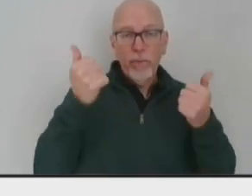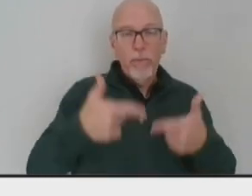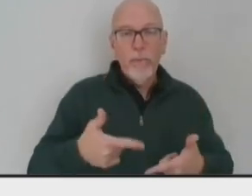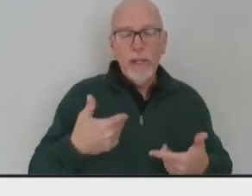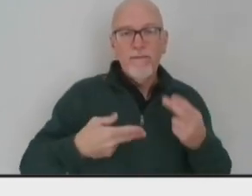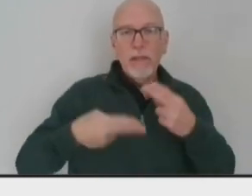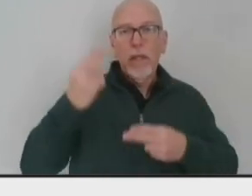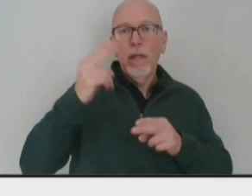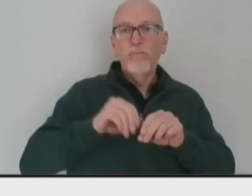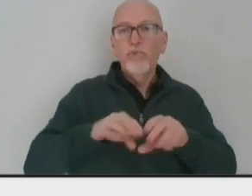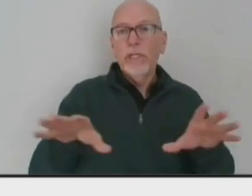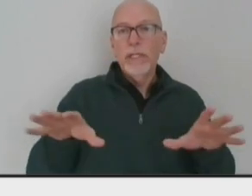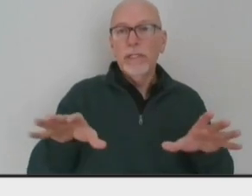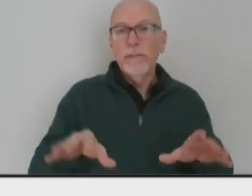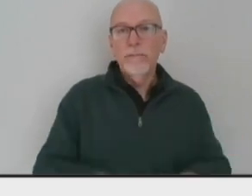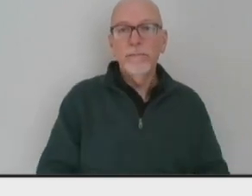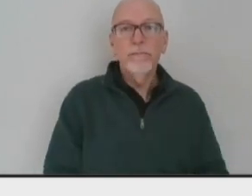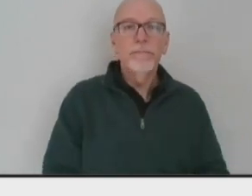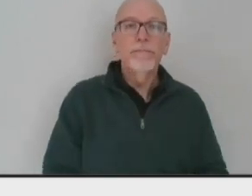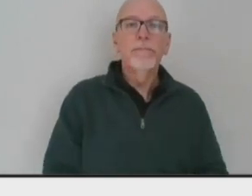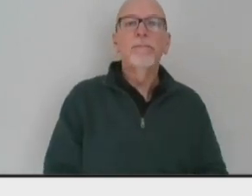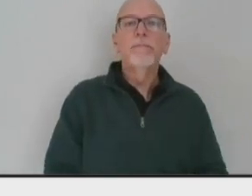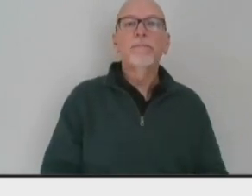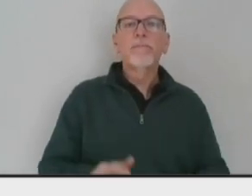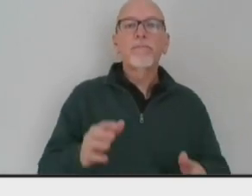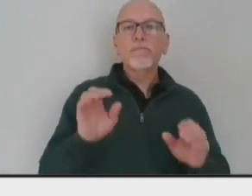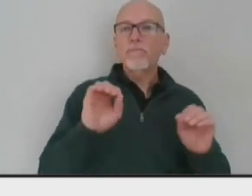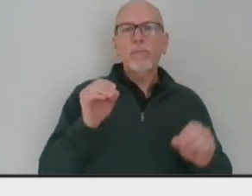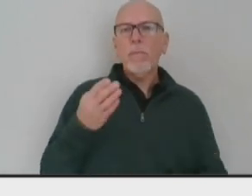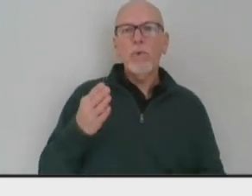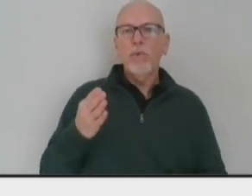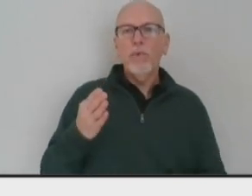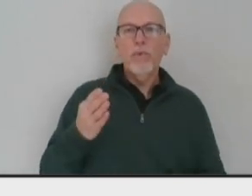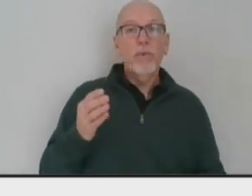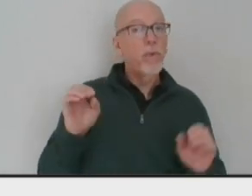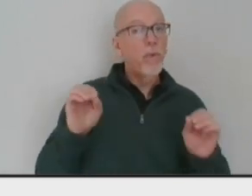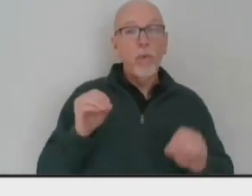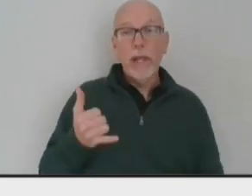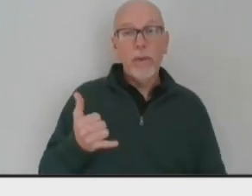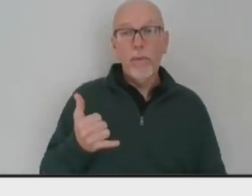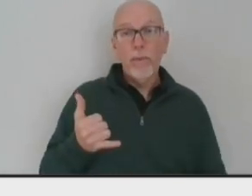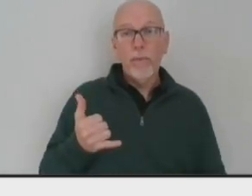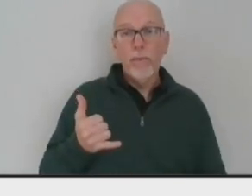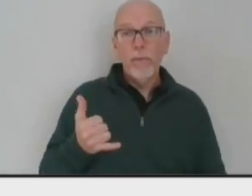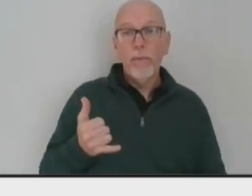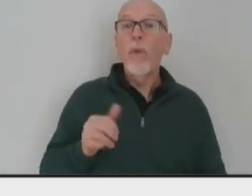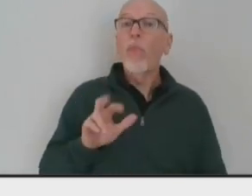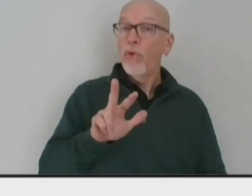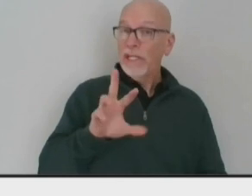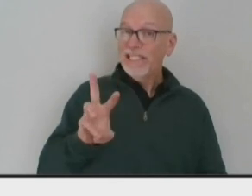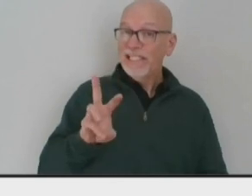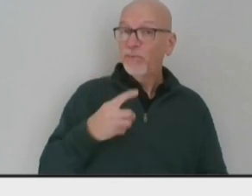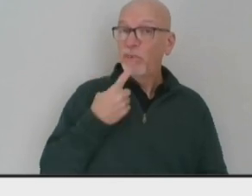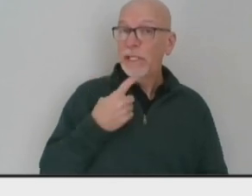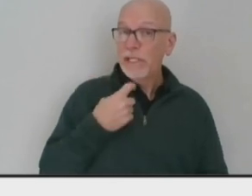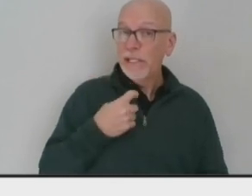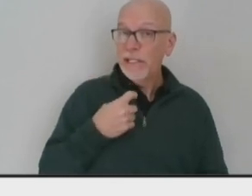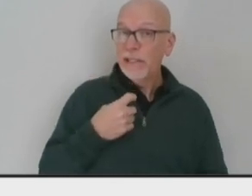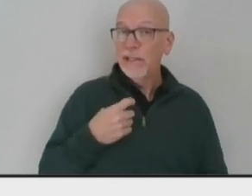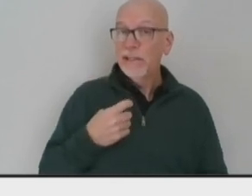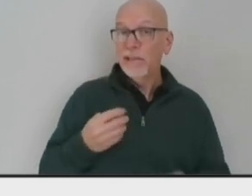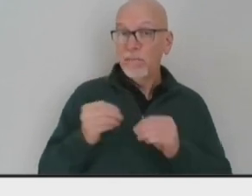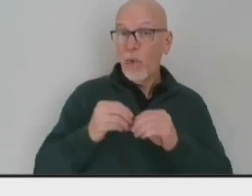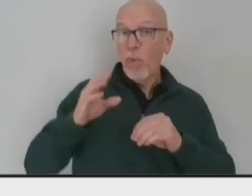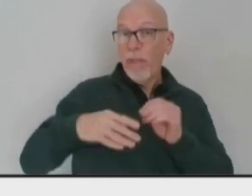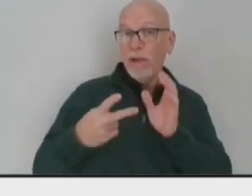community spread. We have no counties in blue or yellow and 36 in red. That's more than twice as many as